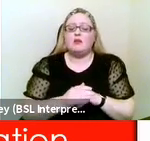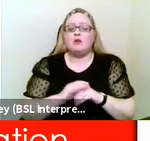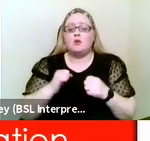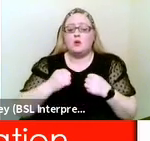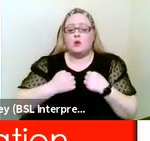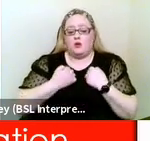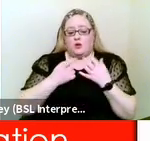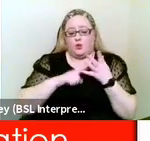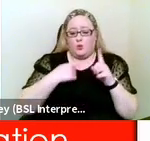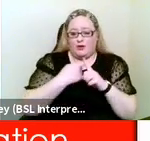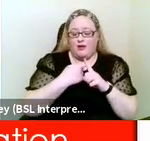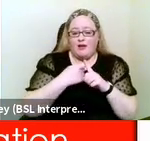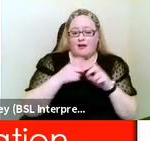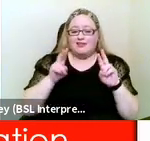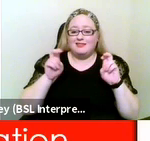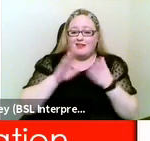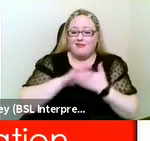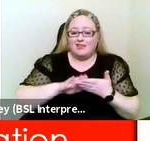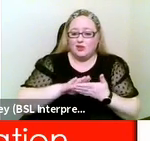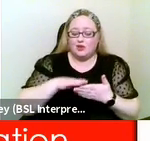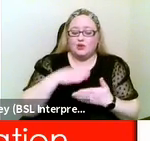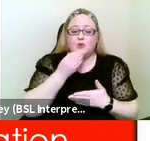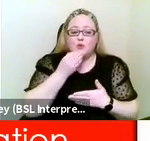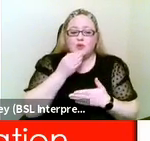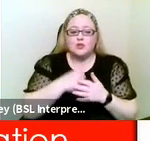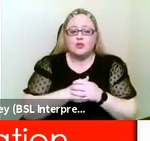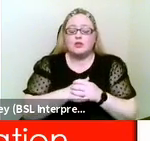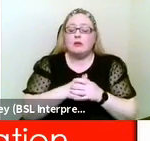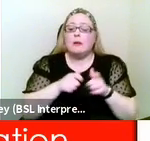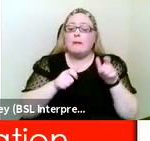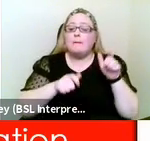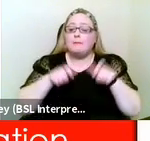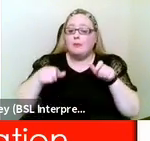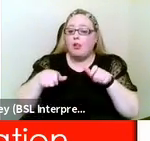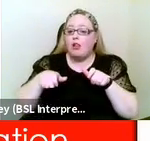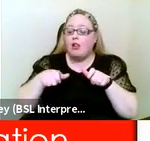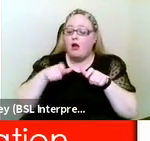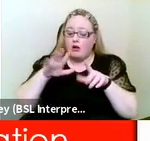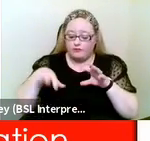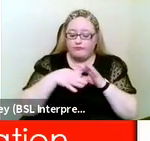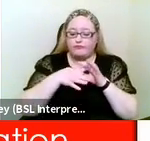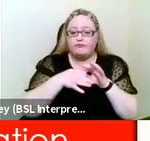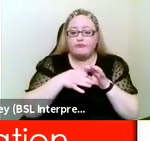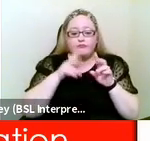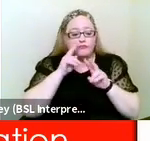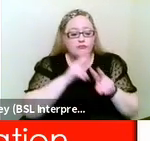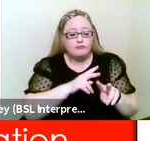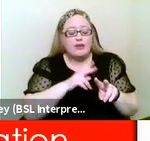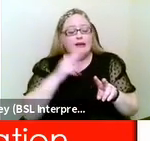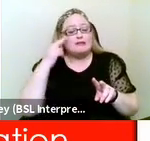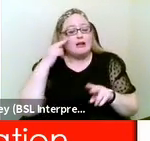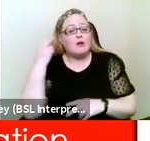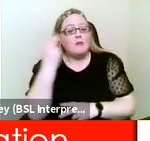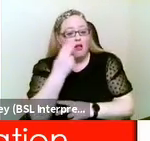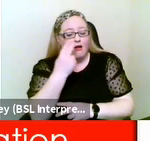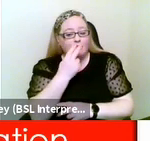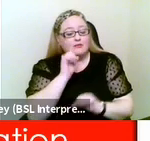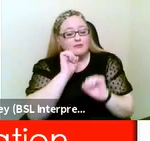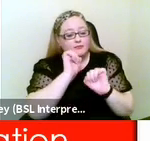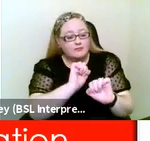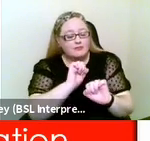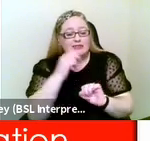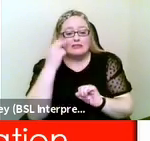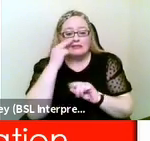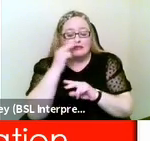here in the uk is as follows people are regarded as deafblind if their sight and